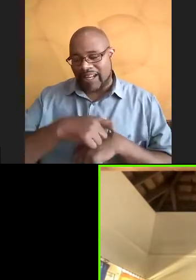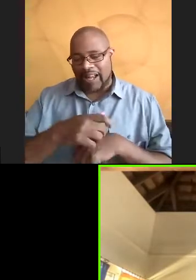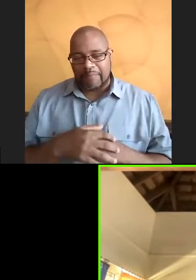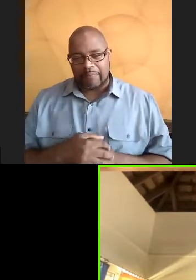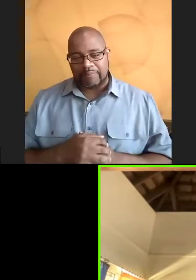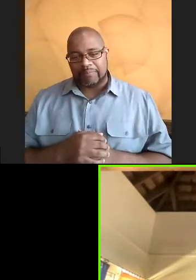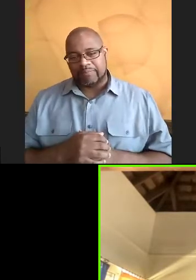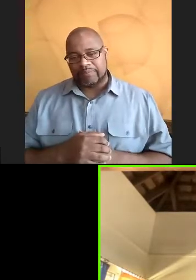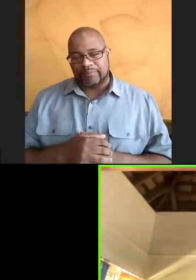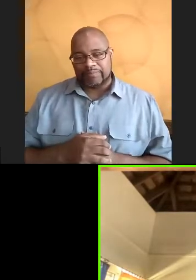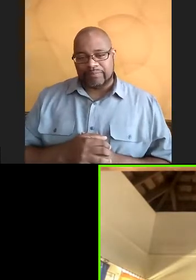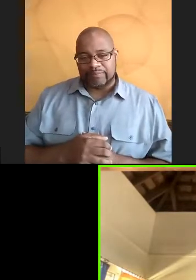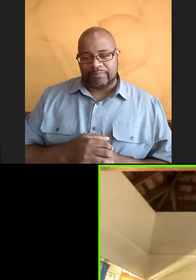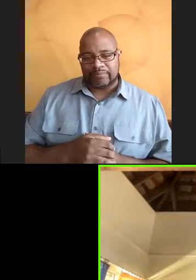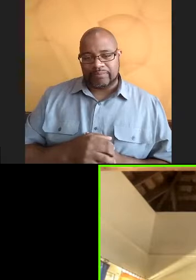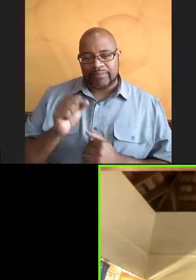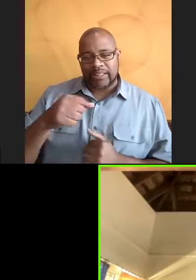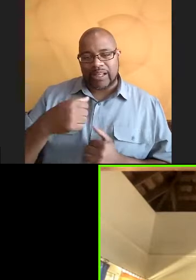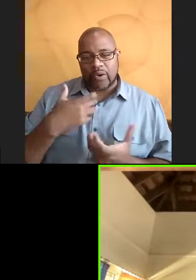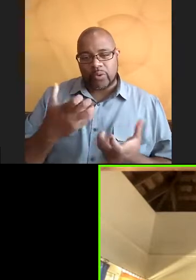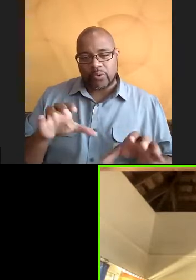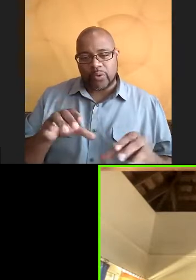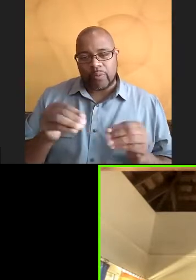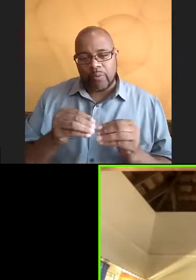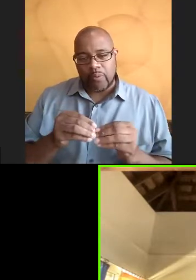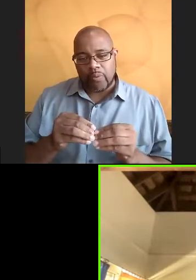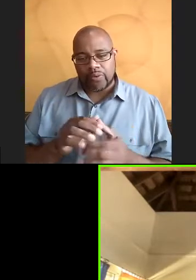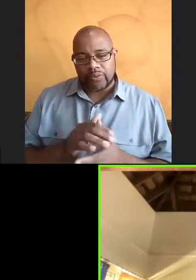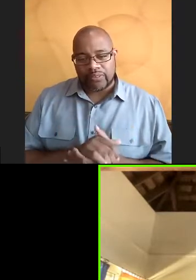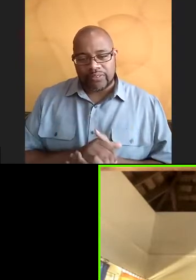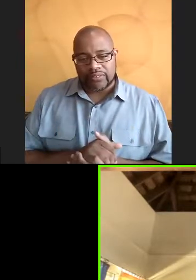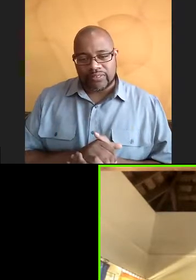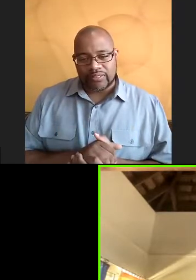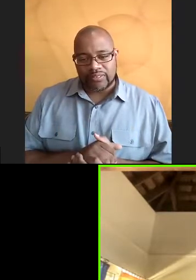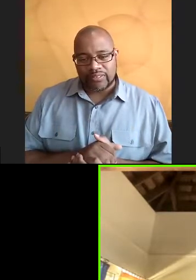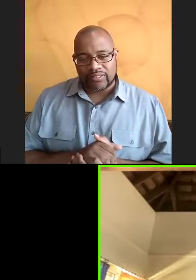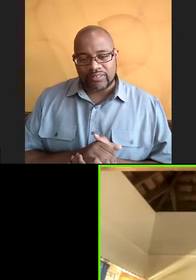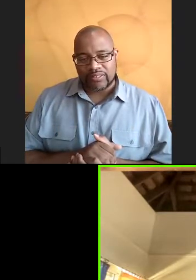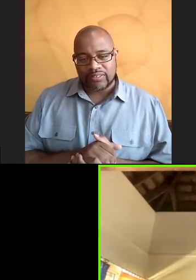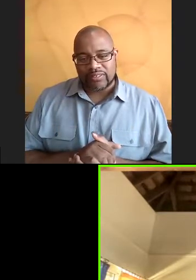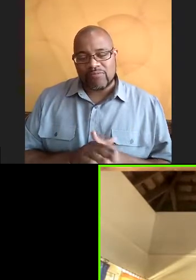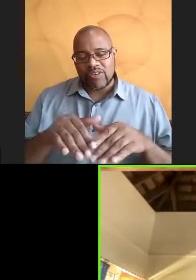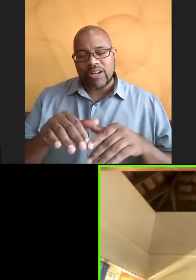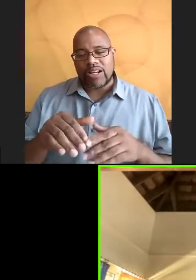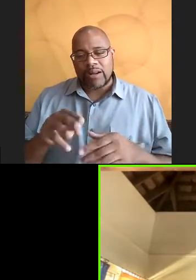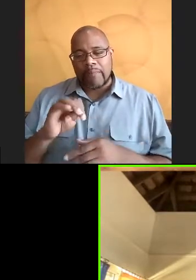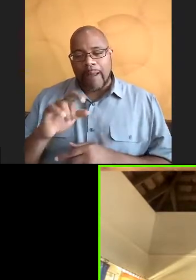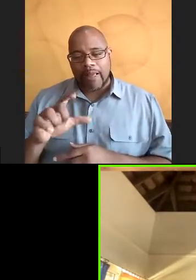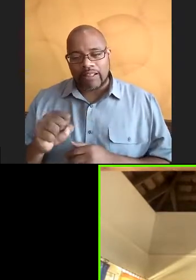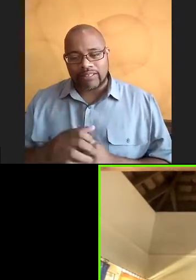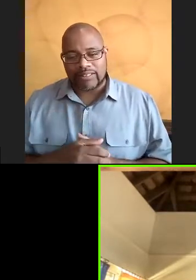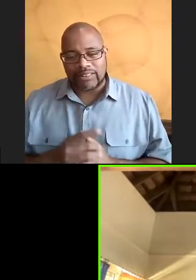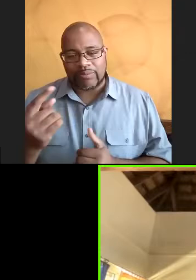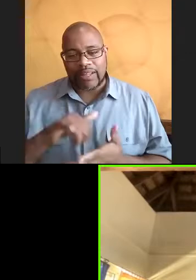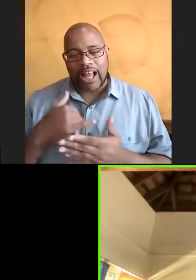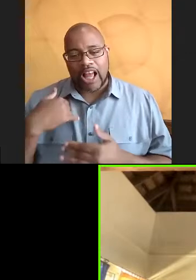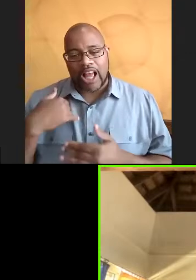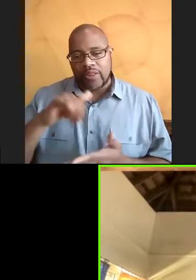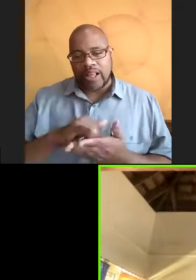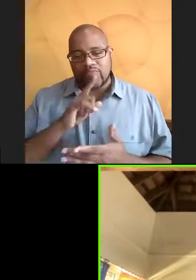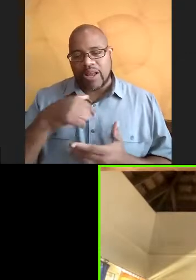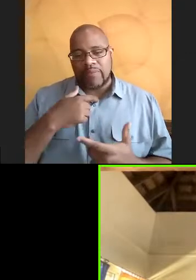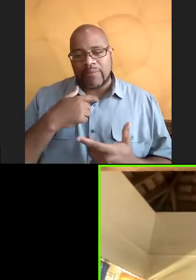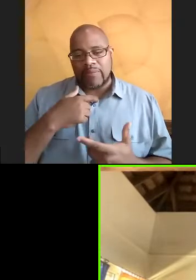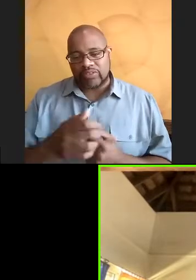But I want to do more research because that's something I know that I'm really